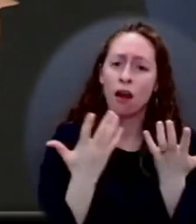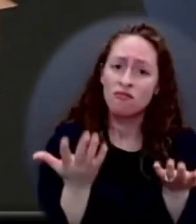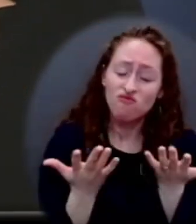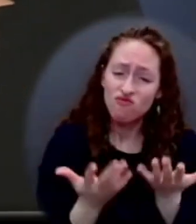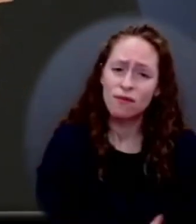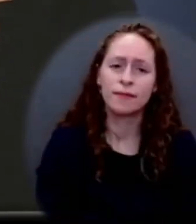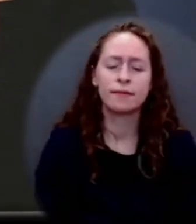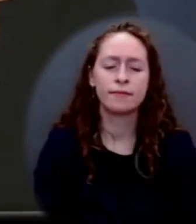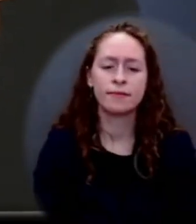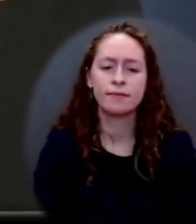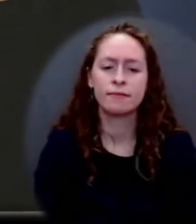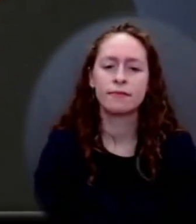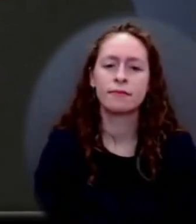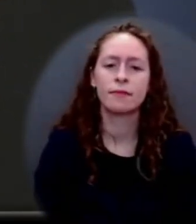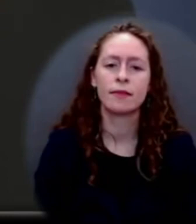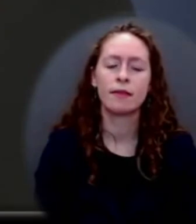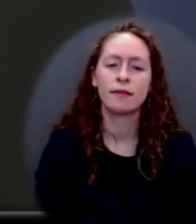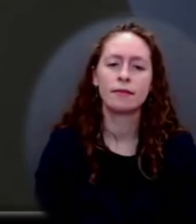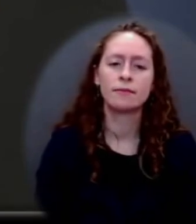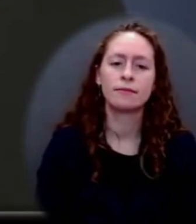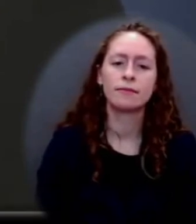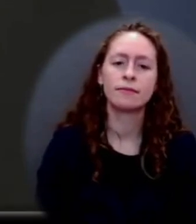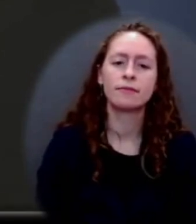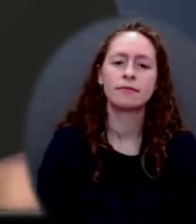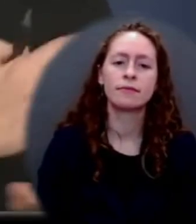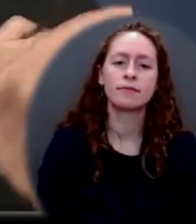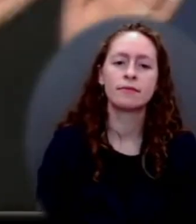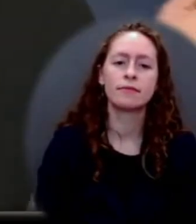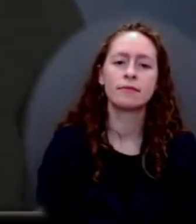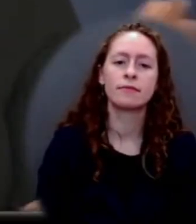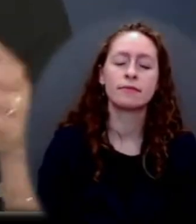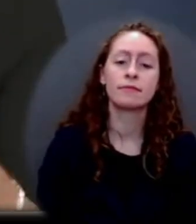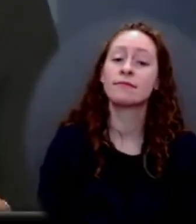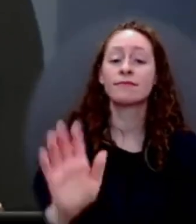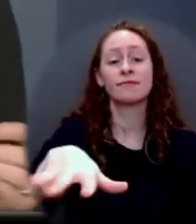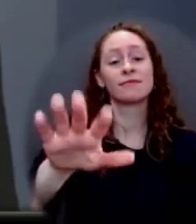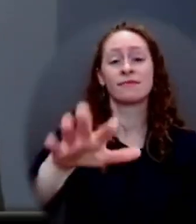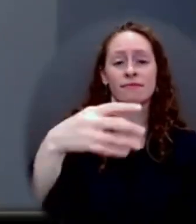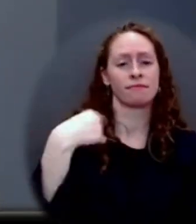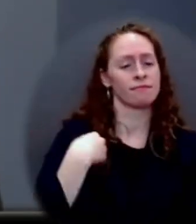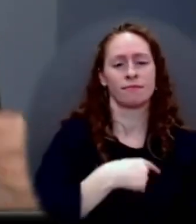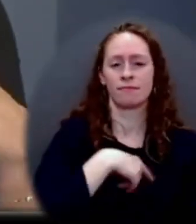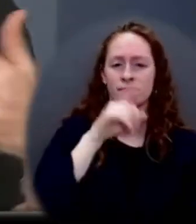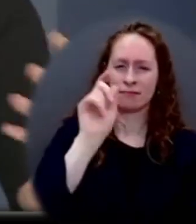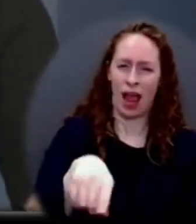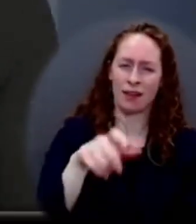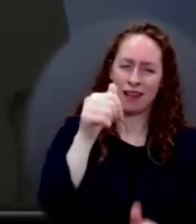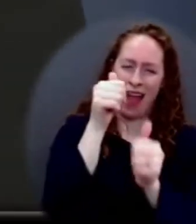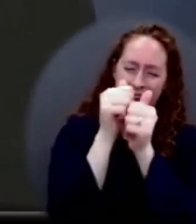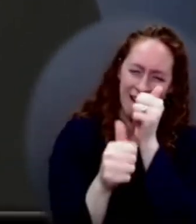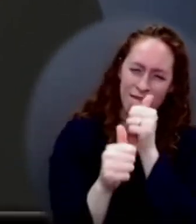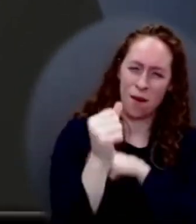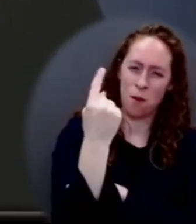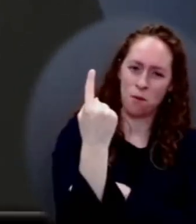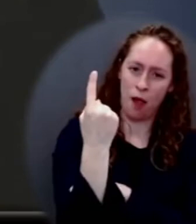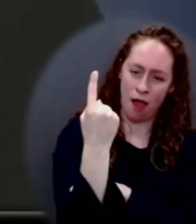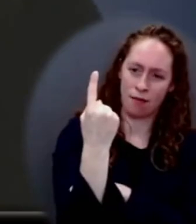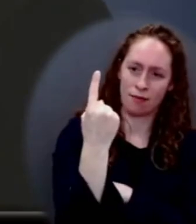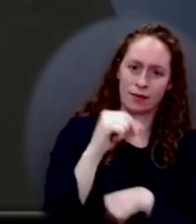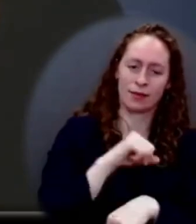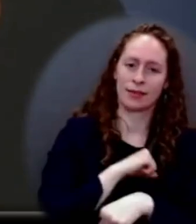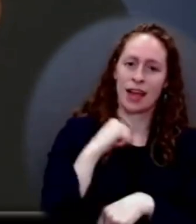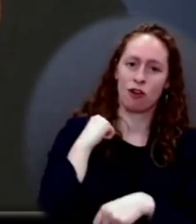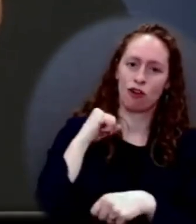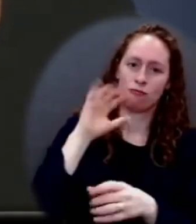slim majority in the Senate. That means you need every single senator from across the spectrum of the Democratic Party agreeing to what a package looks like moving